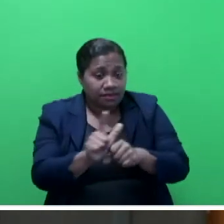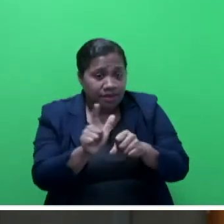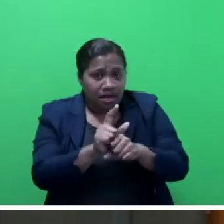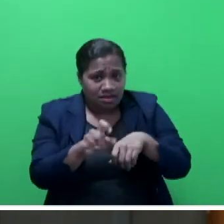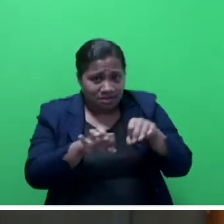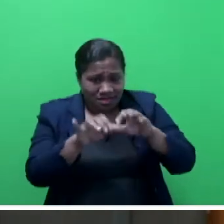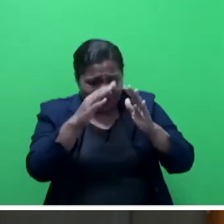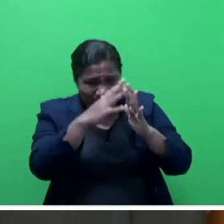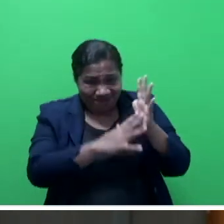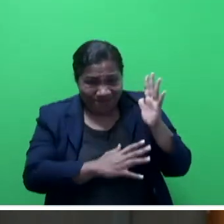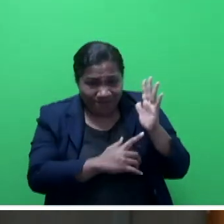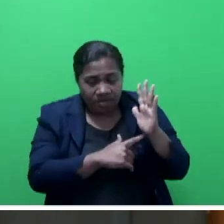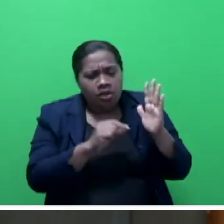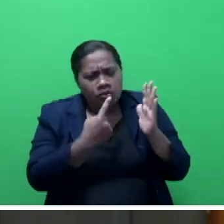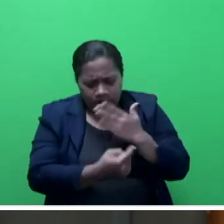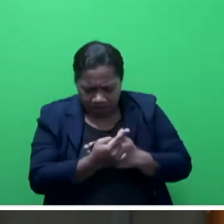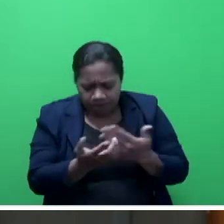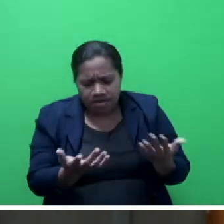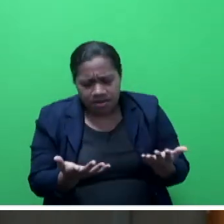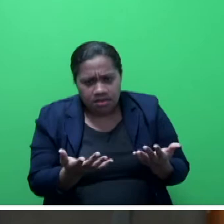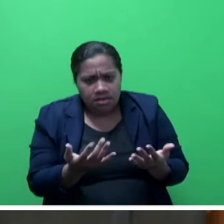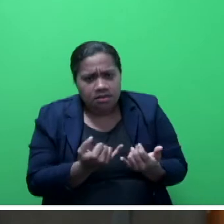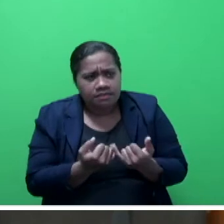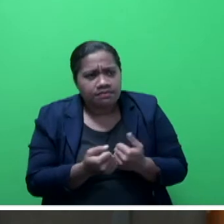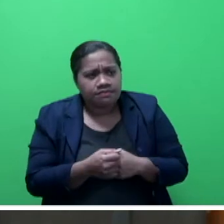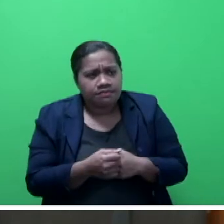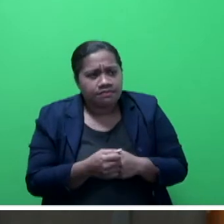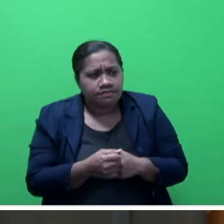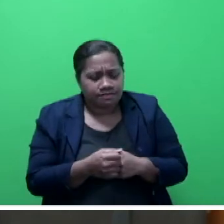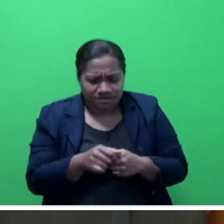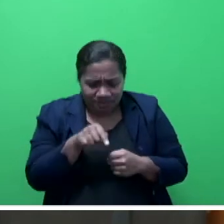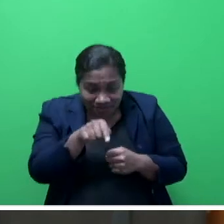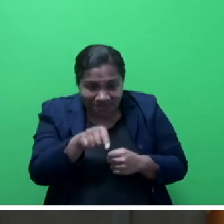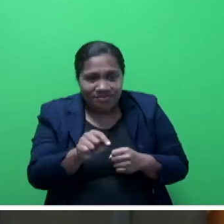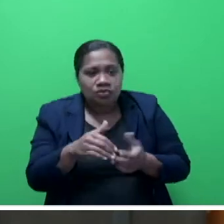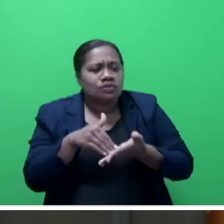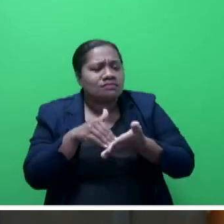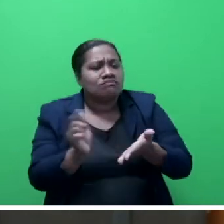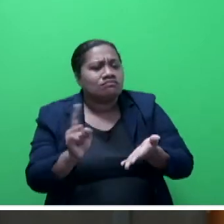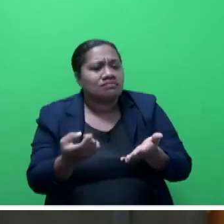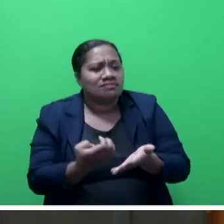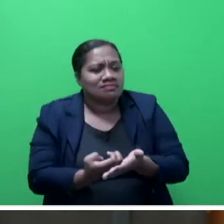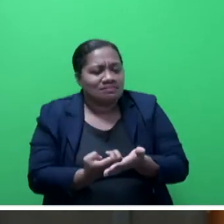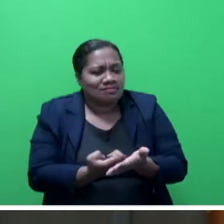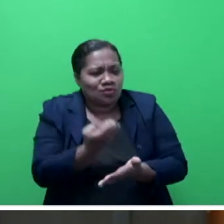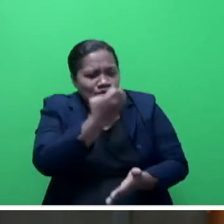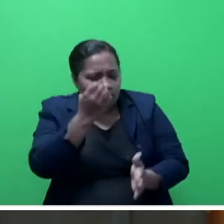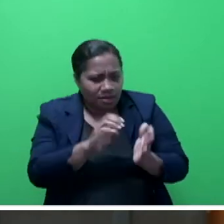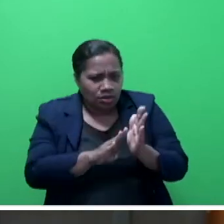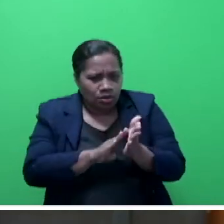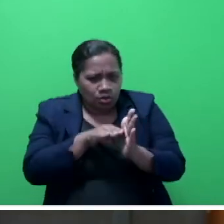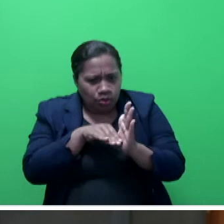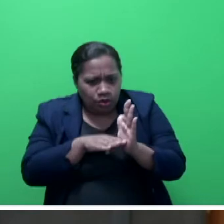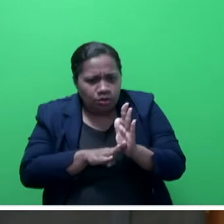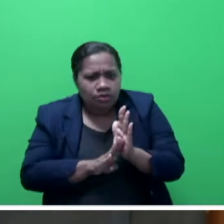visa, is very significant towards our economic recovery. The spin-offs include, among others,